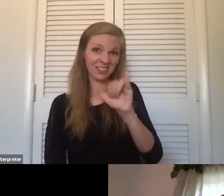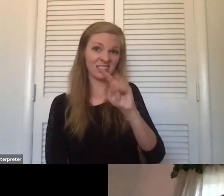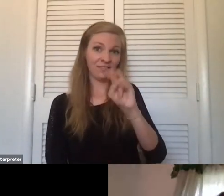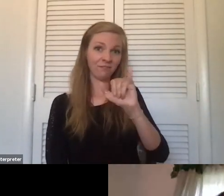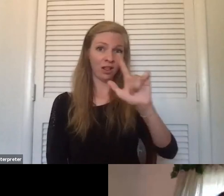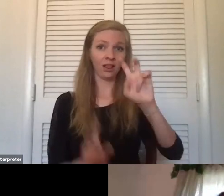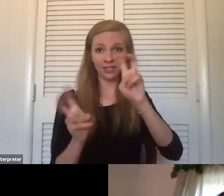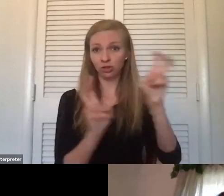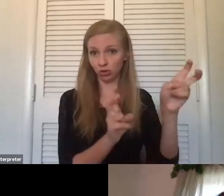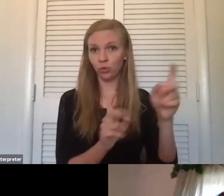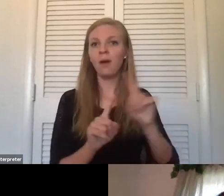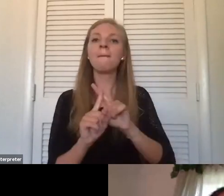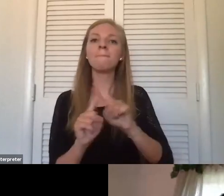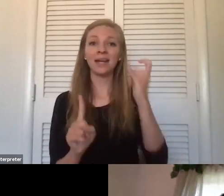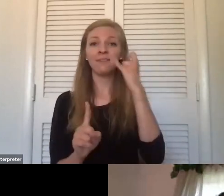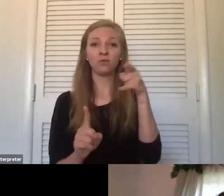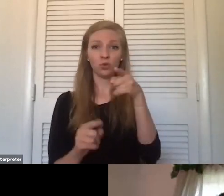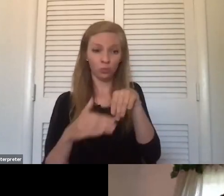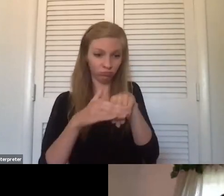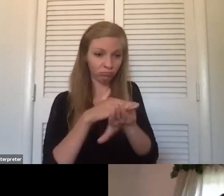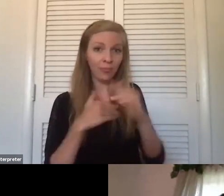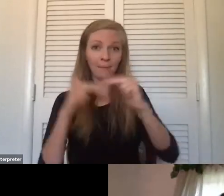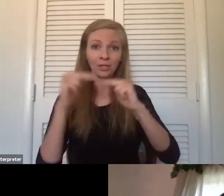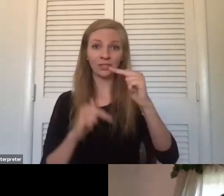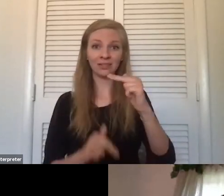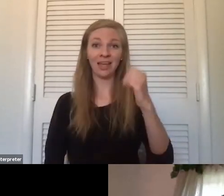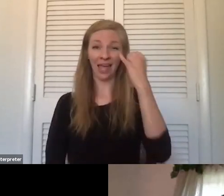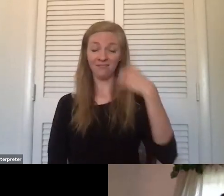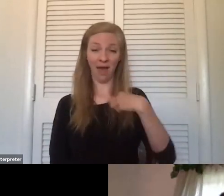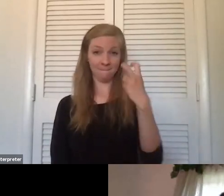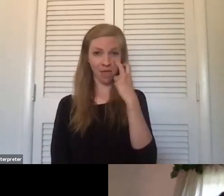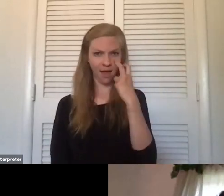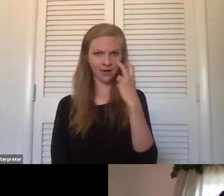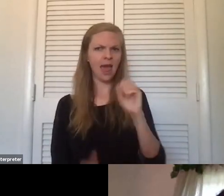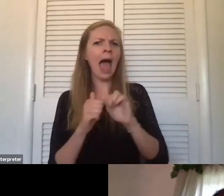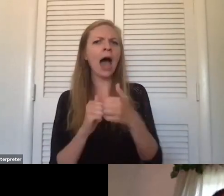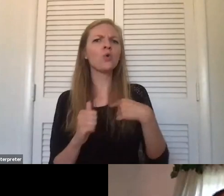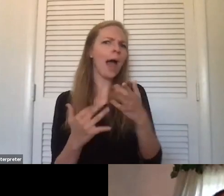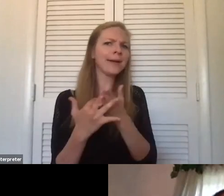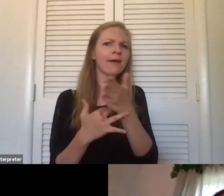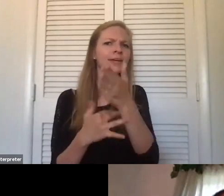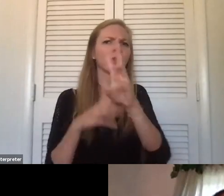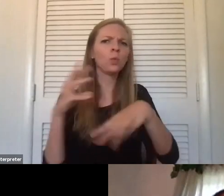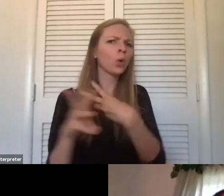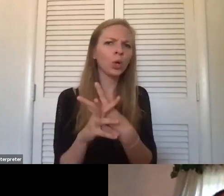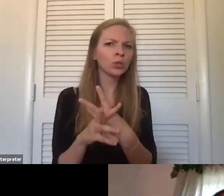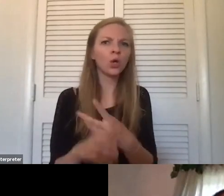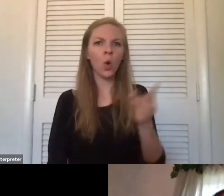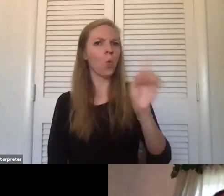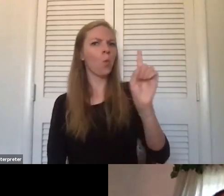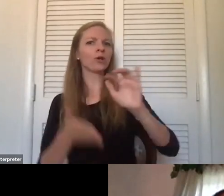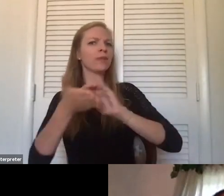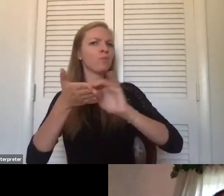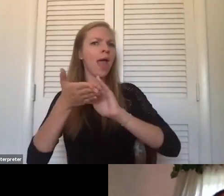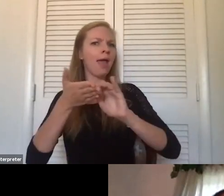but if you go into our buildings, if I'm blind, how do I navigate the world? Where's the buildings?